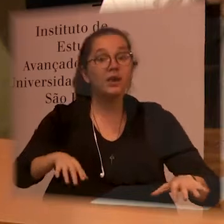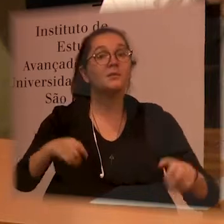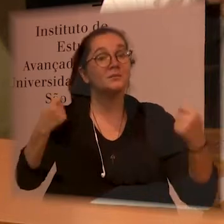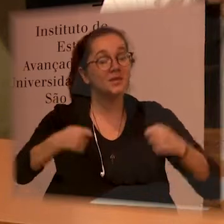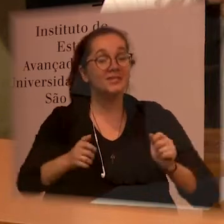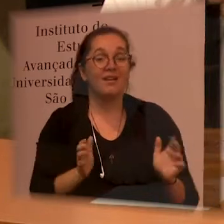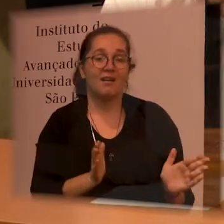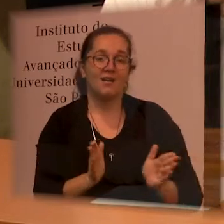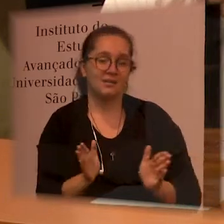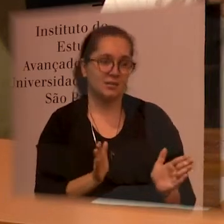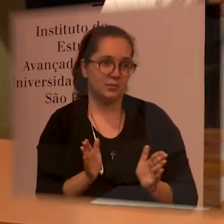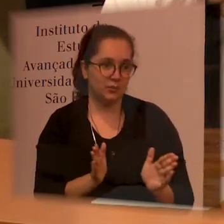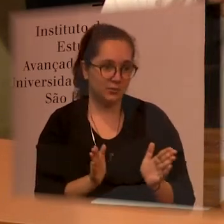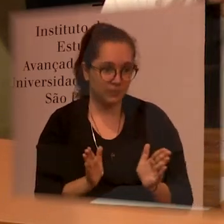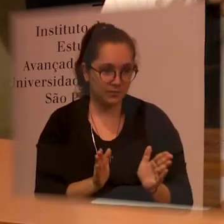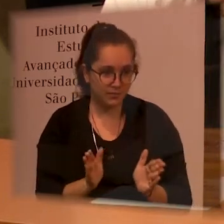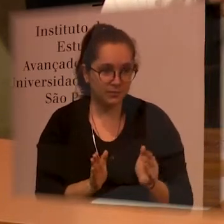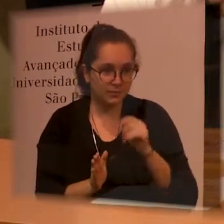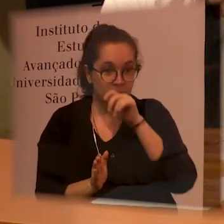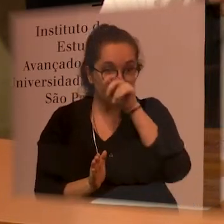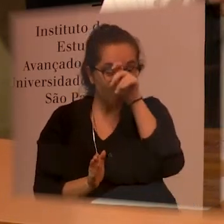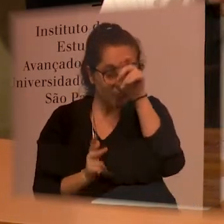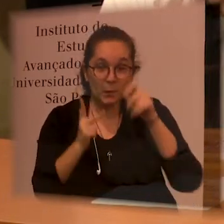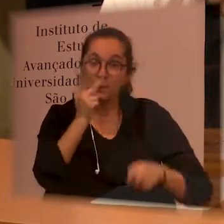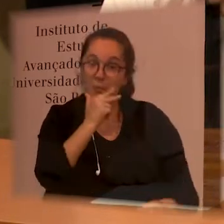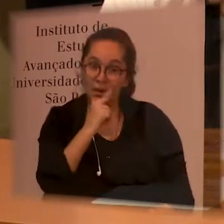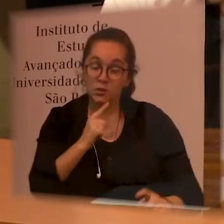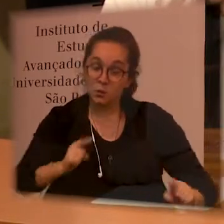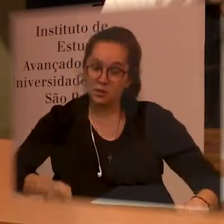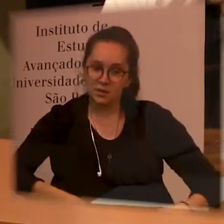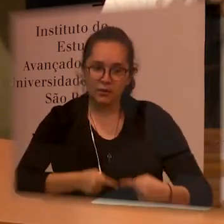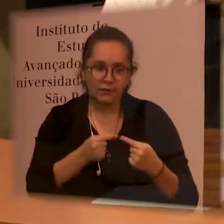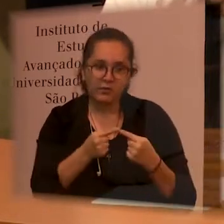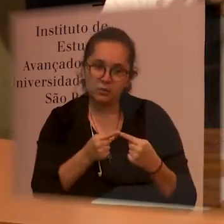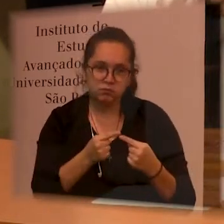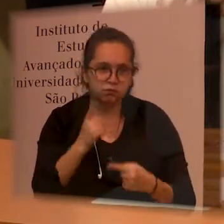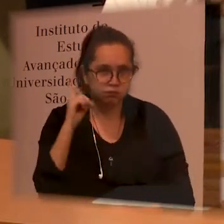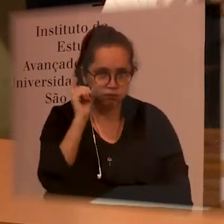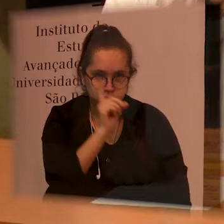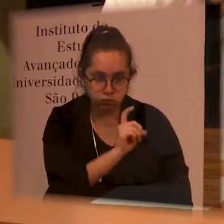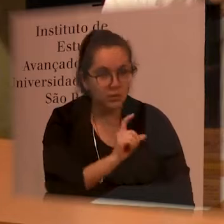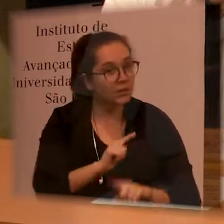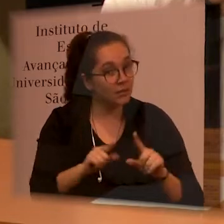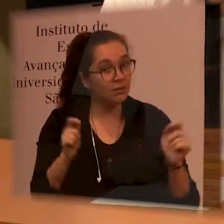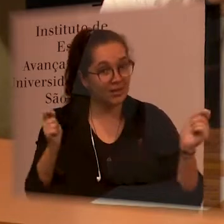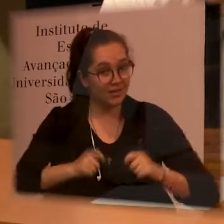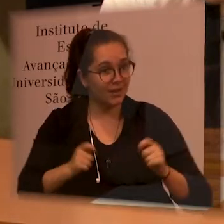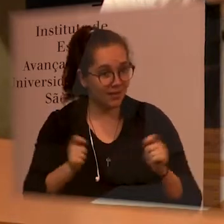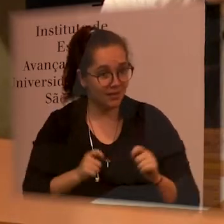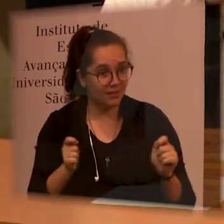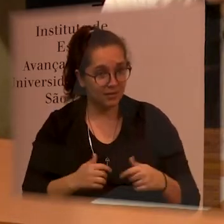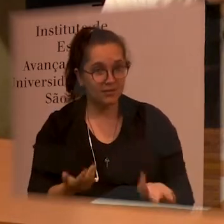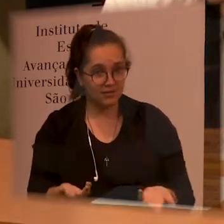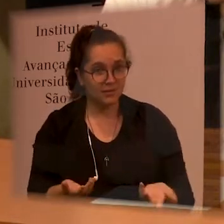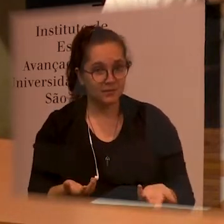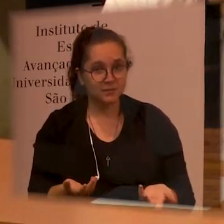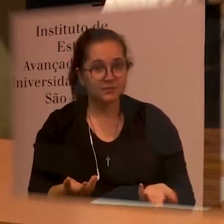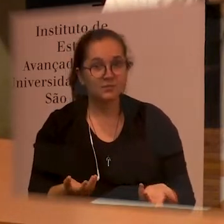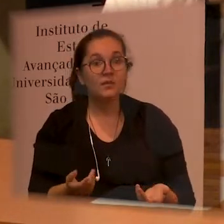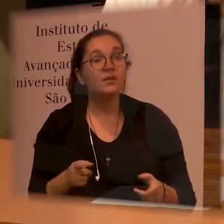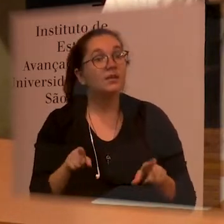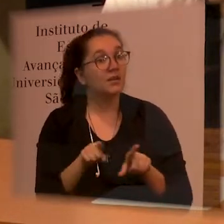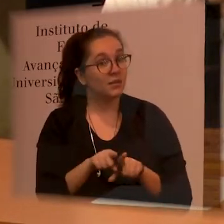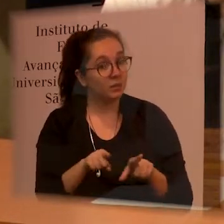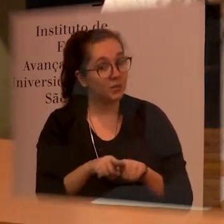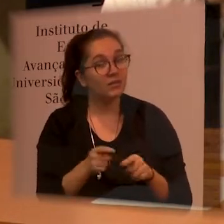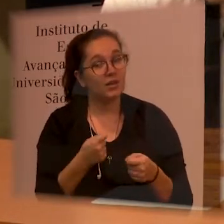many areas could converge and although it's a distant target that